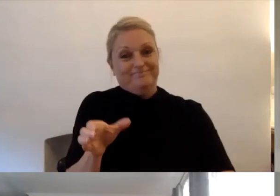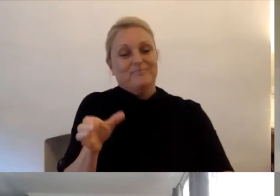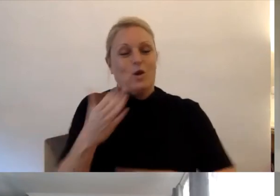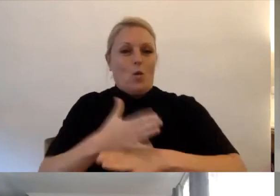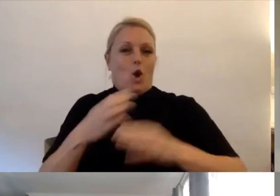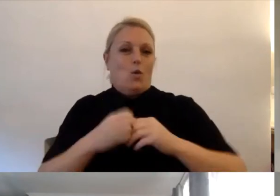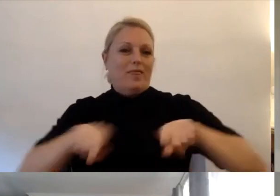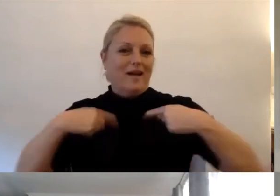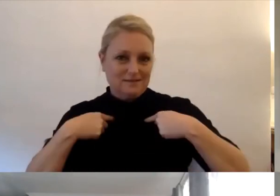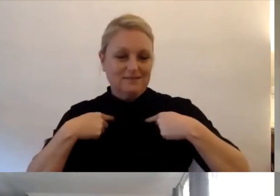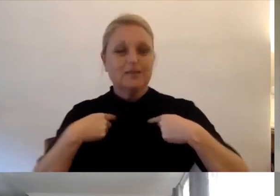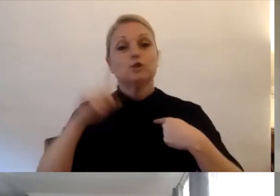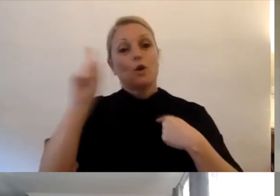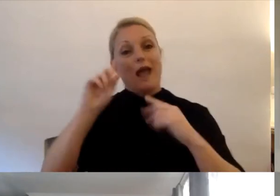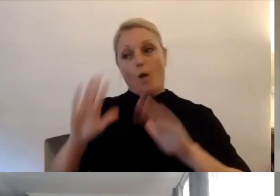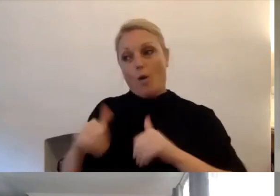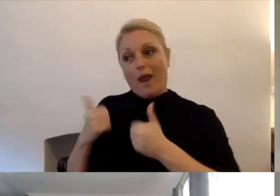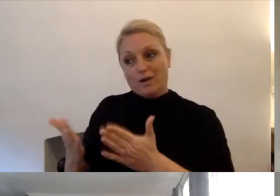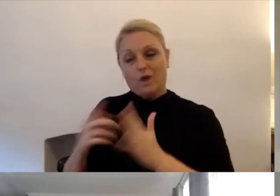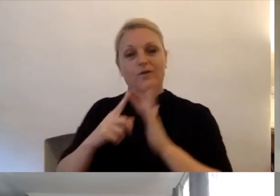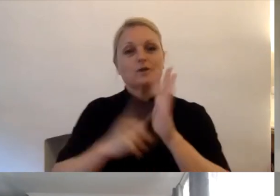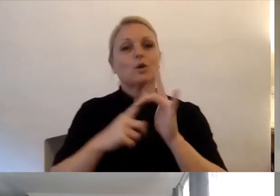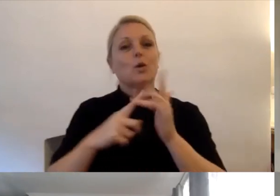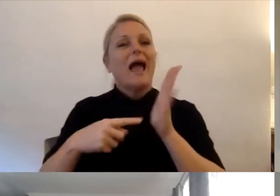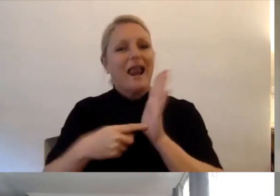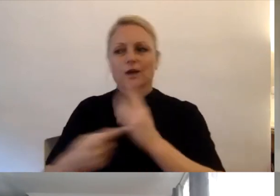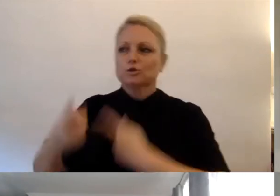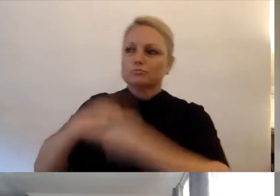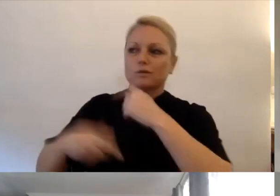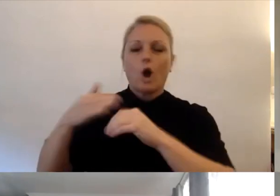hand it over to Elliot to talk about his experiences.